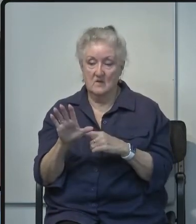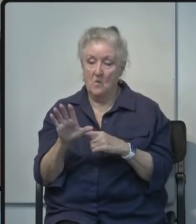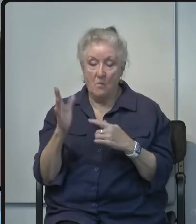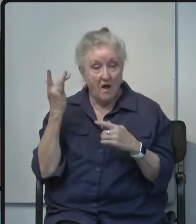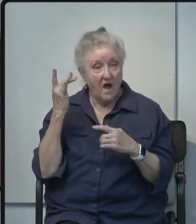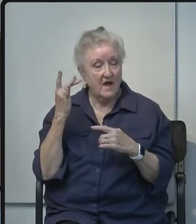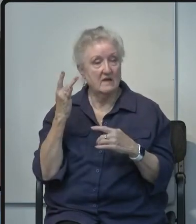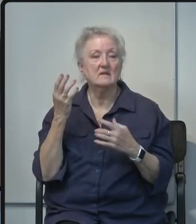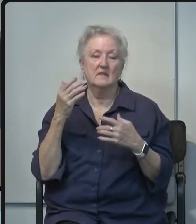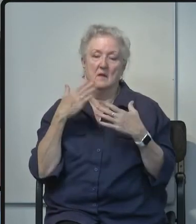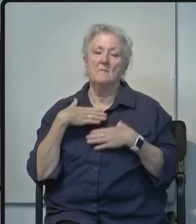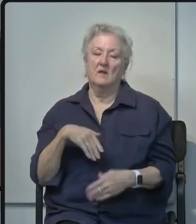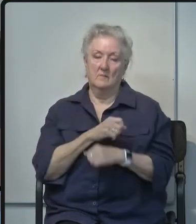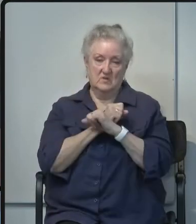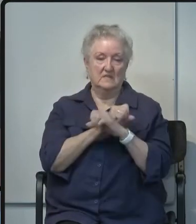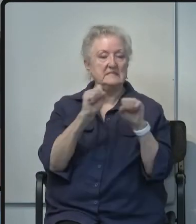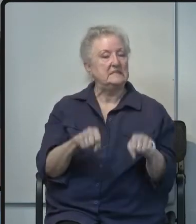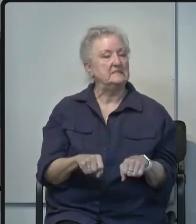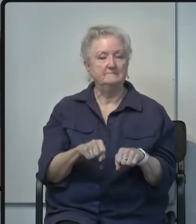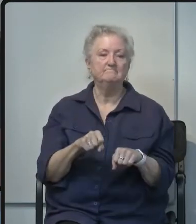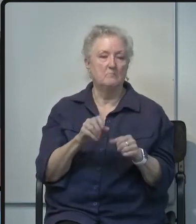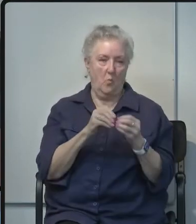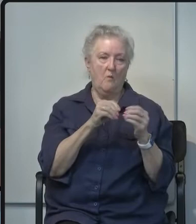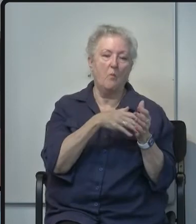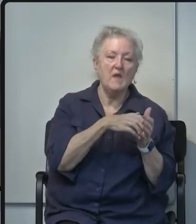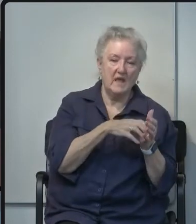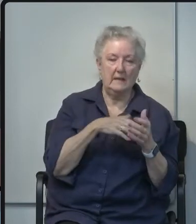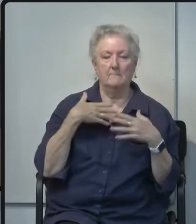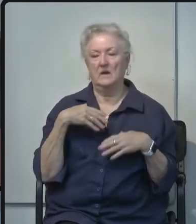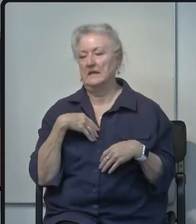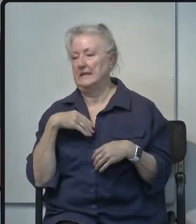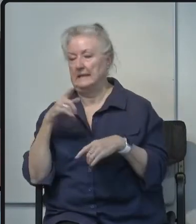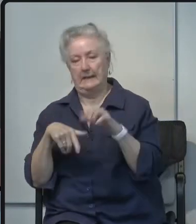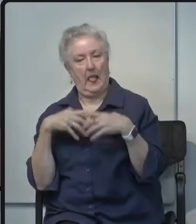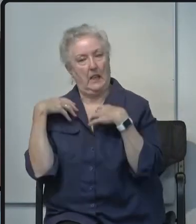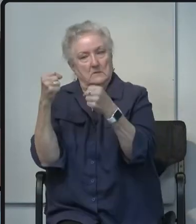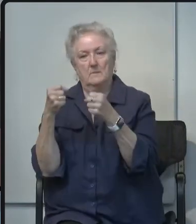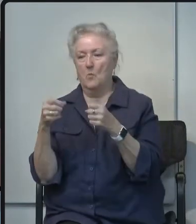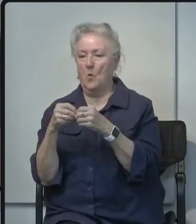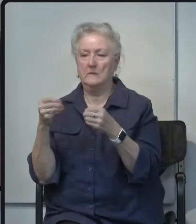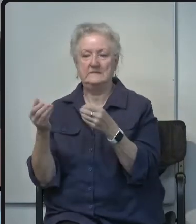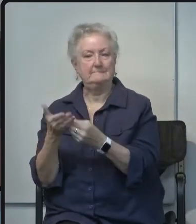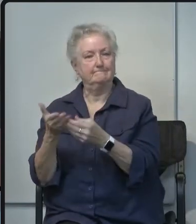system is weaker and the body is less resilient to recover from a severe viral illness